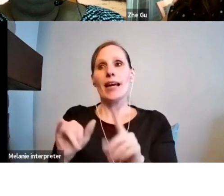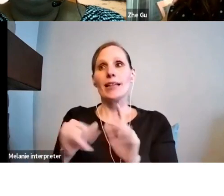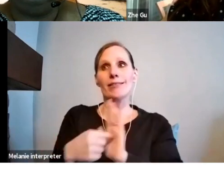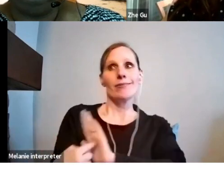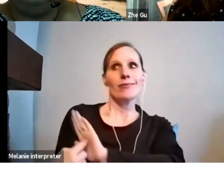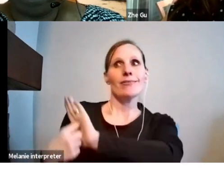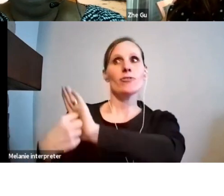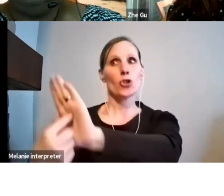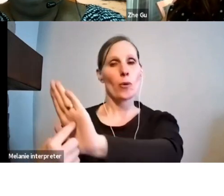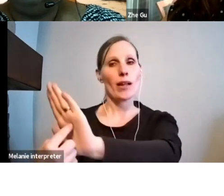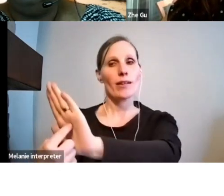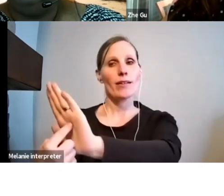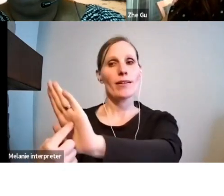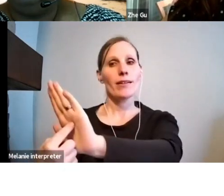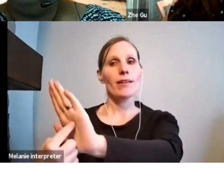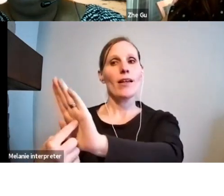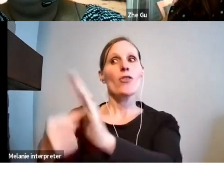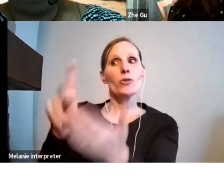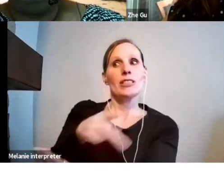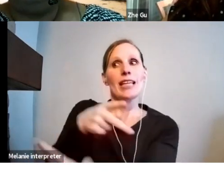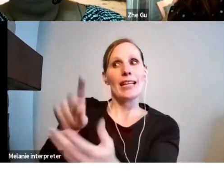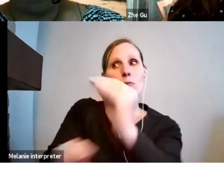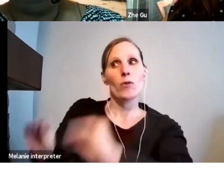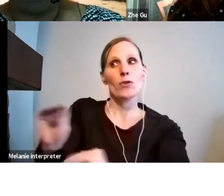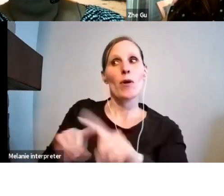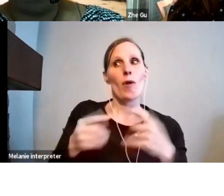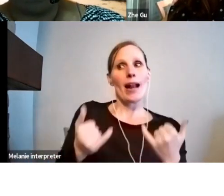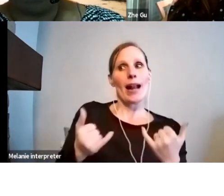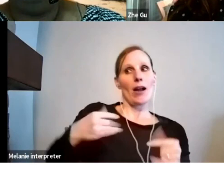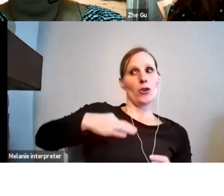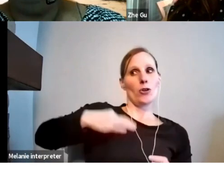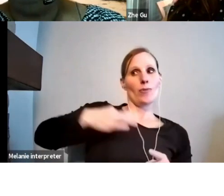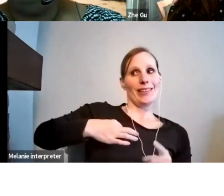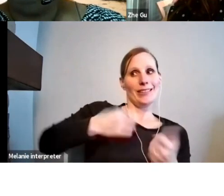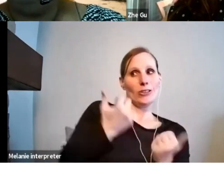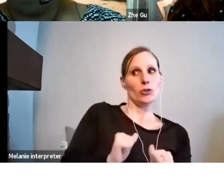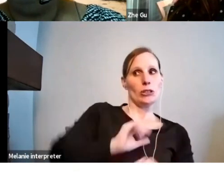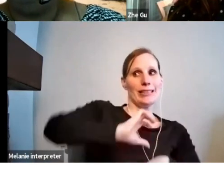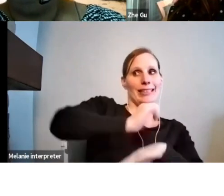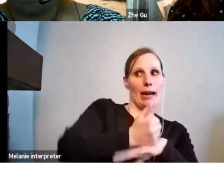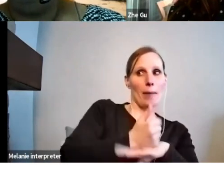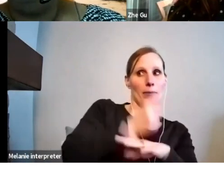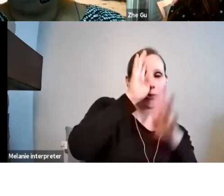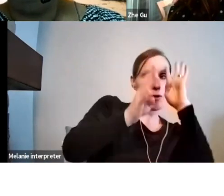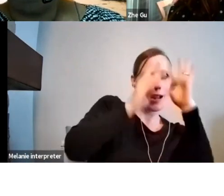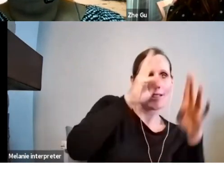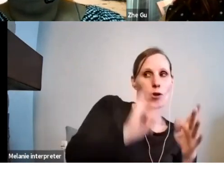project. Whereas right now you're just applying for the, for the work to create, create the work.